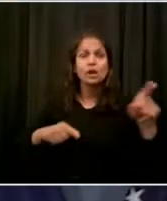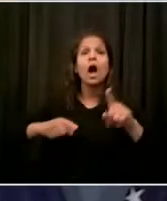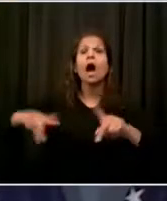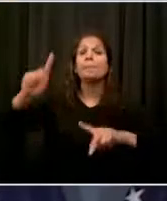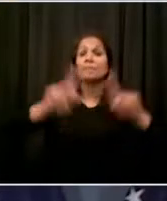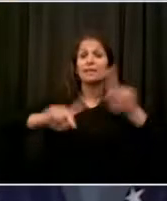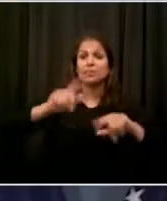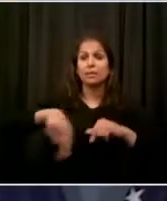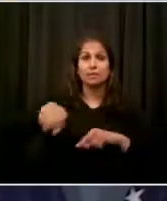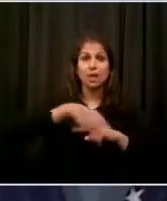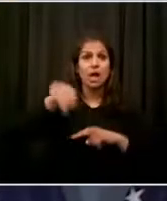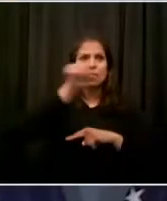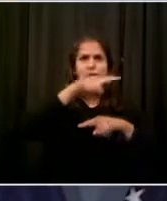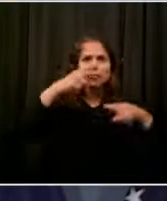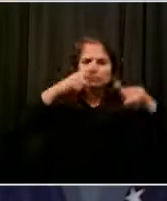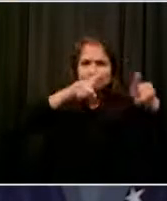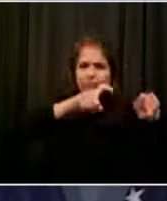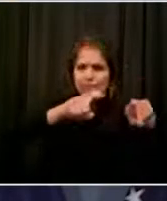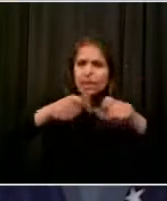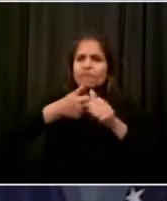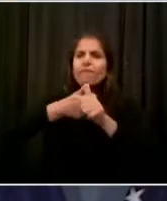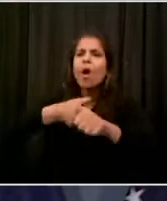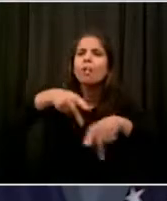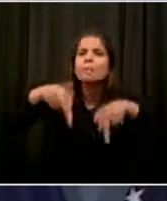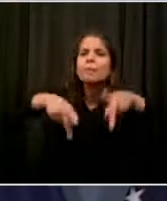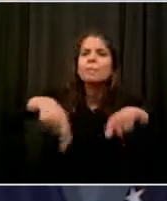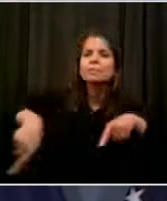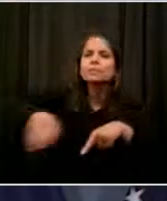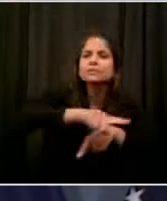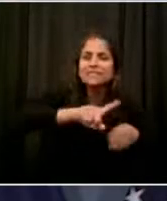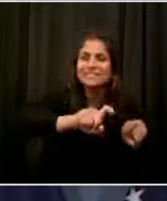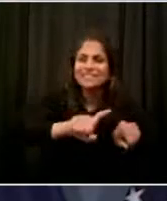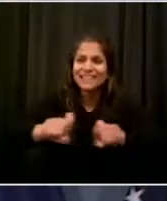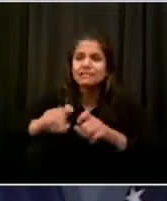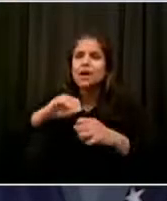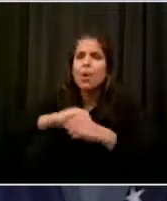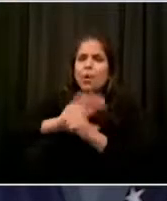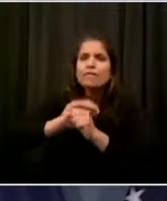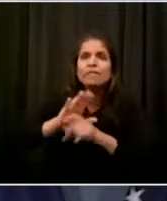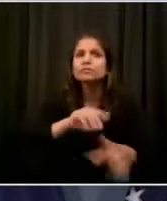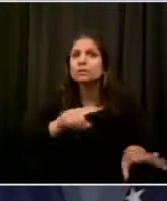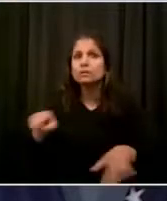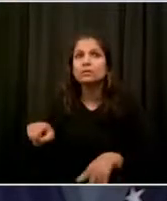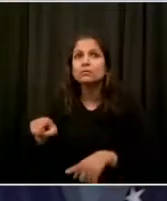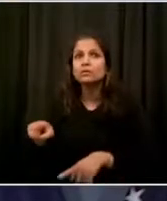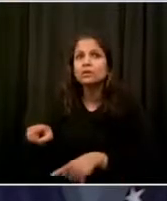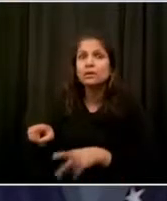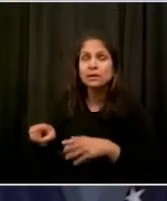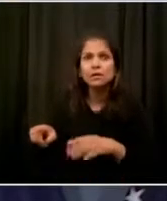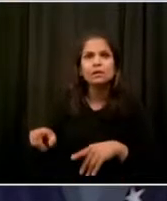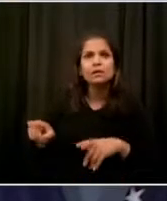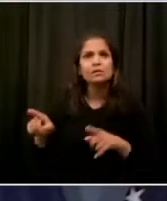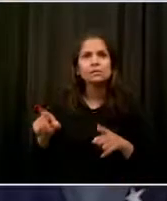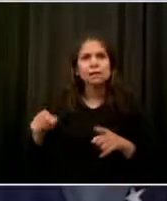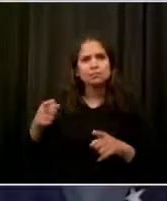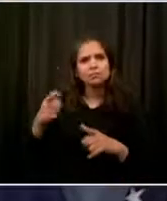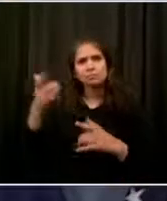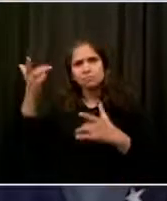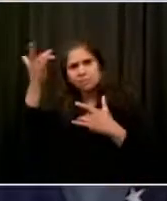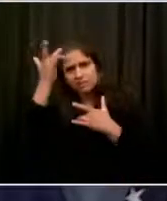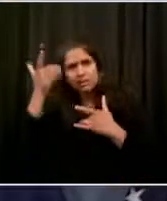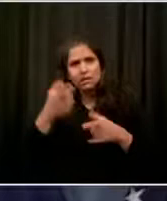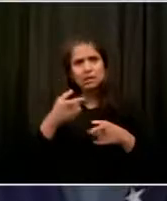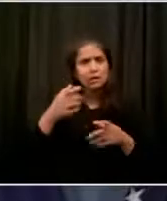there's no examination of who they may have been close to. So in the hours or days